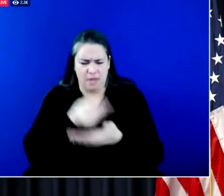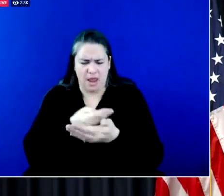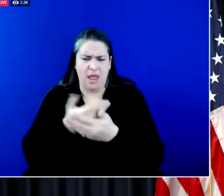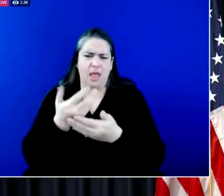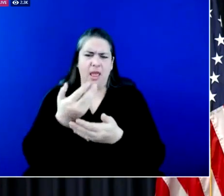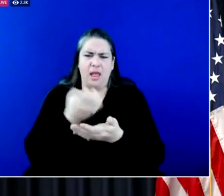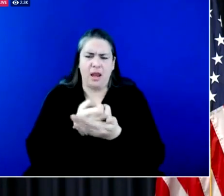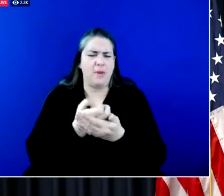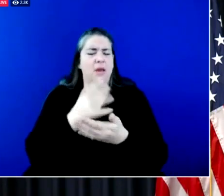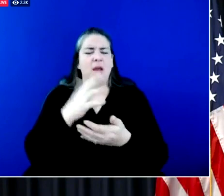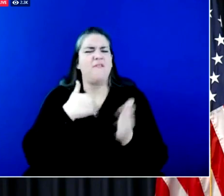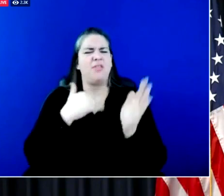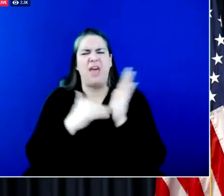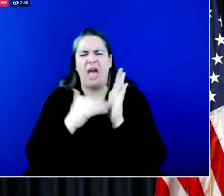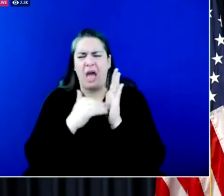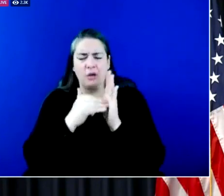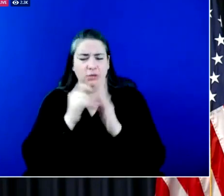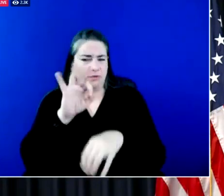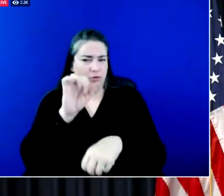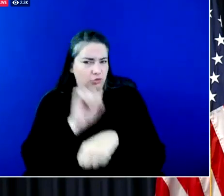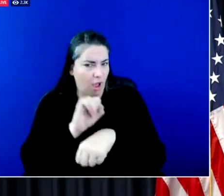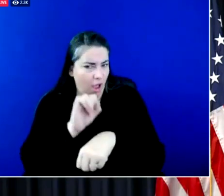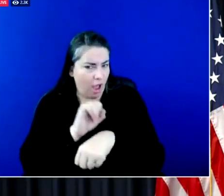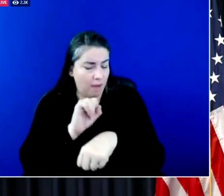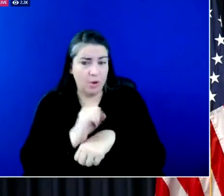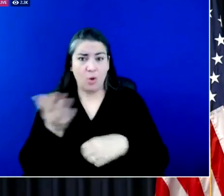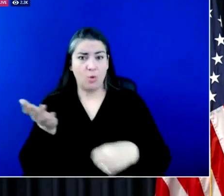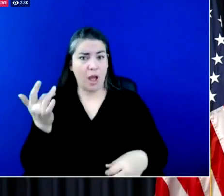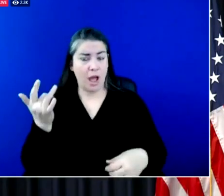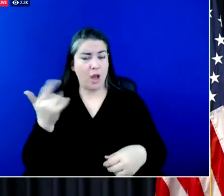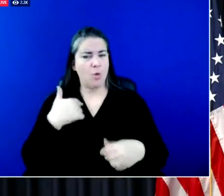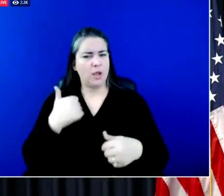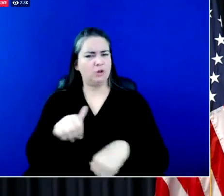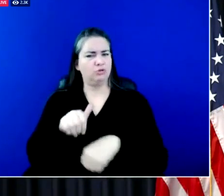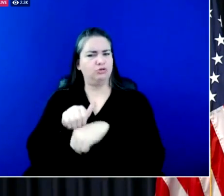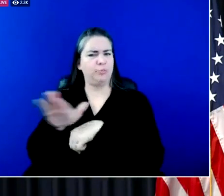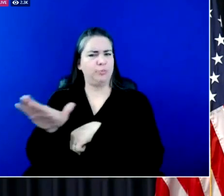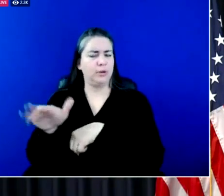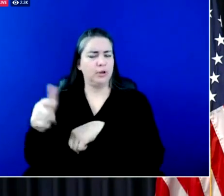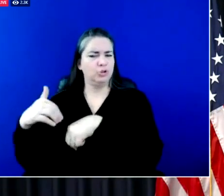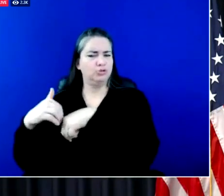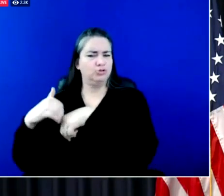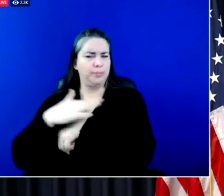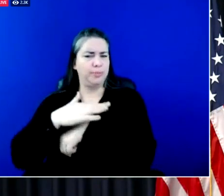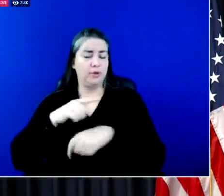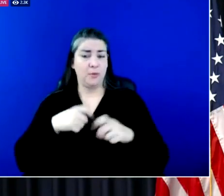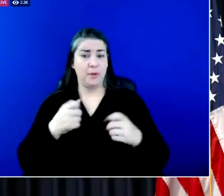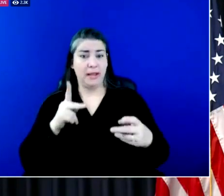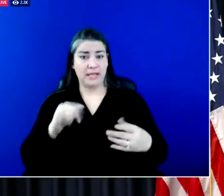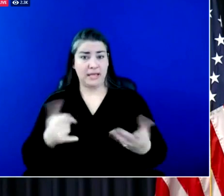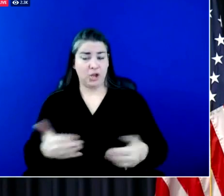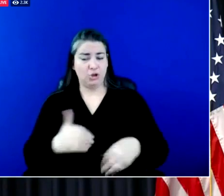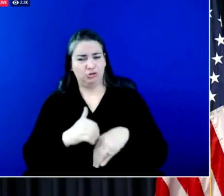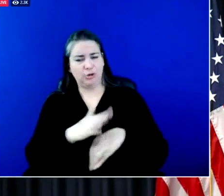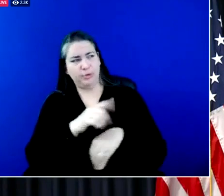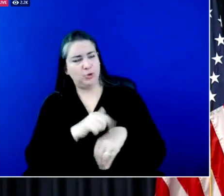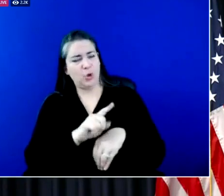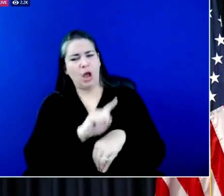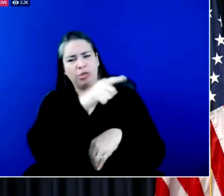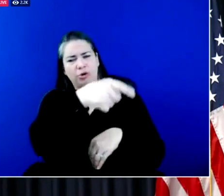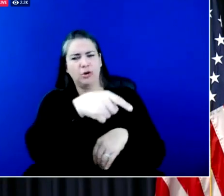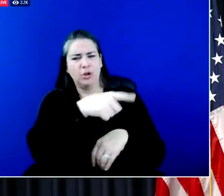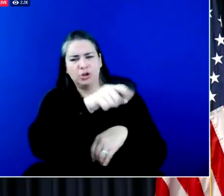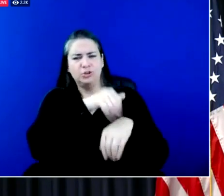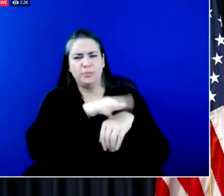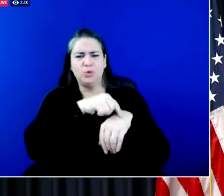jobs uh all based on being able to ship things from here in kentucky around the the country primarily on our